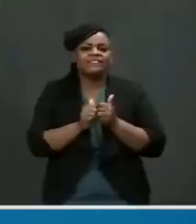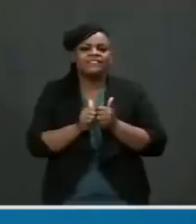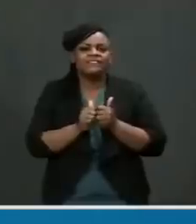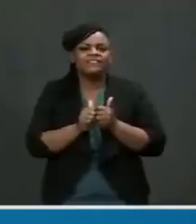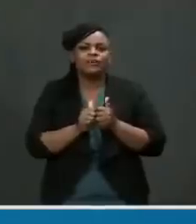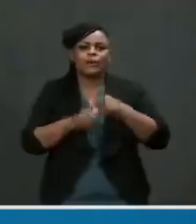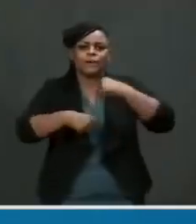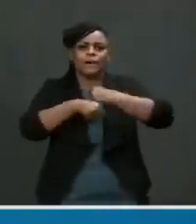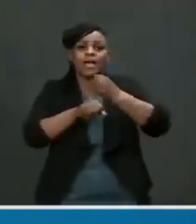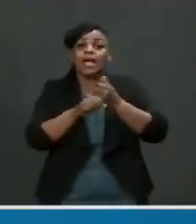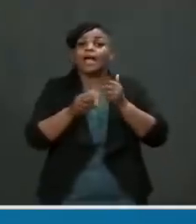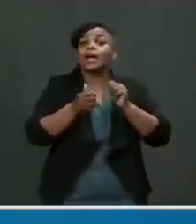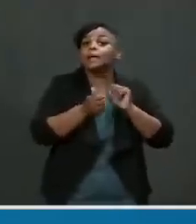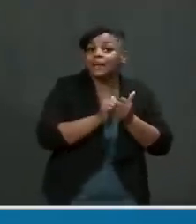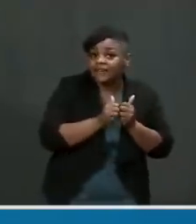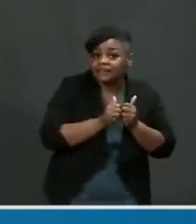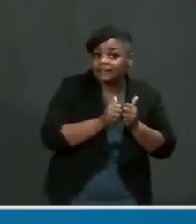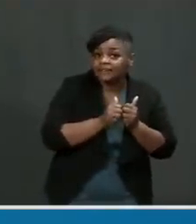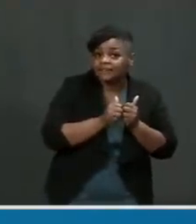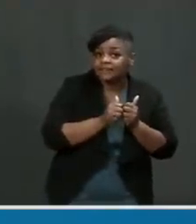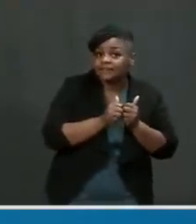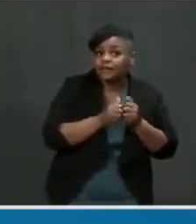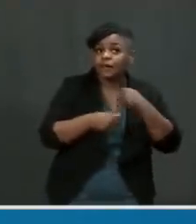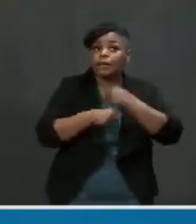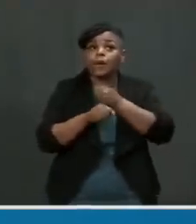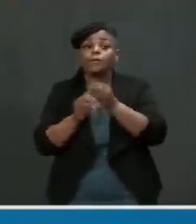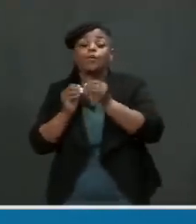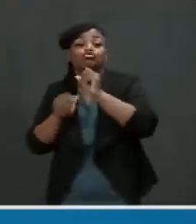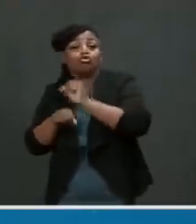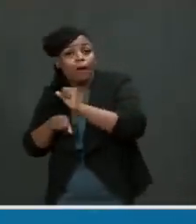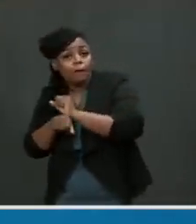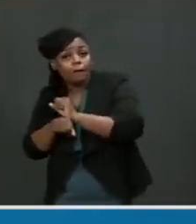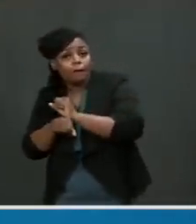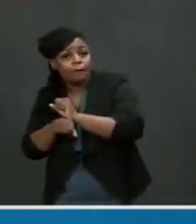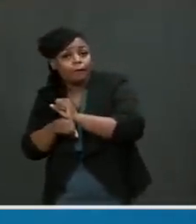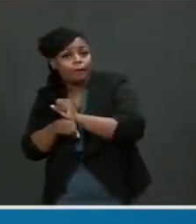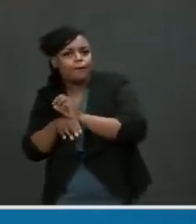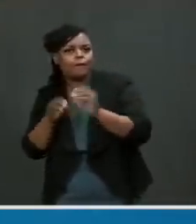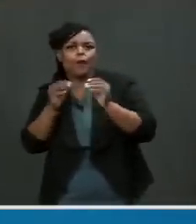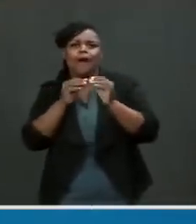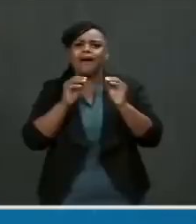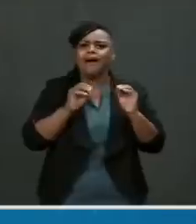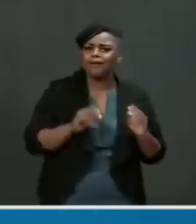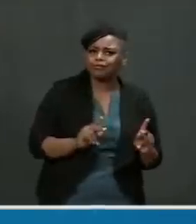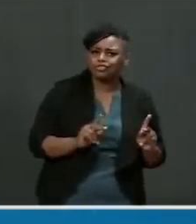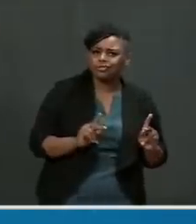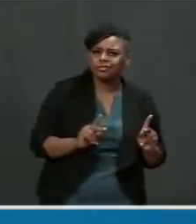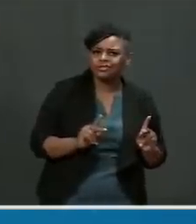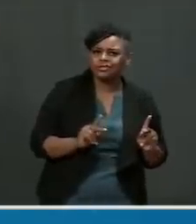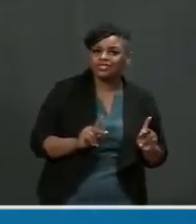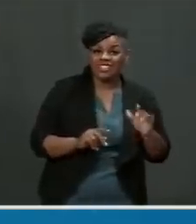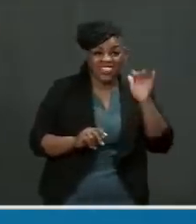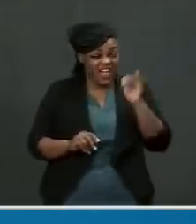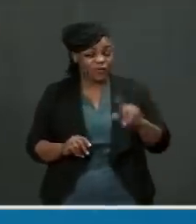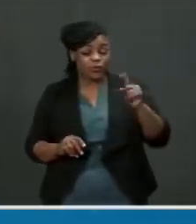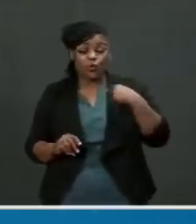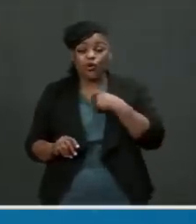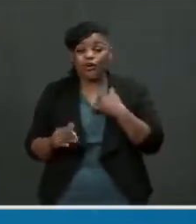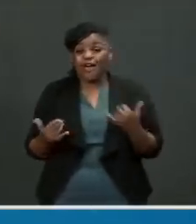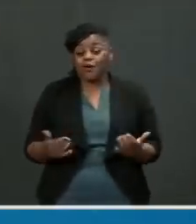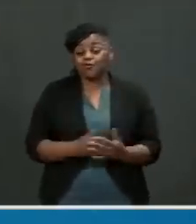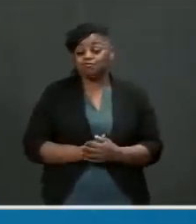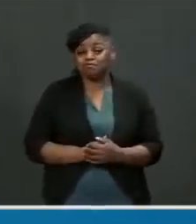this moment in the history of our country. And so that's where we are. And it's very exciting. You know, we've come off of,